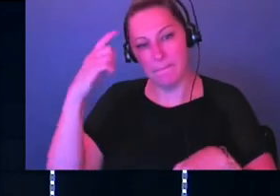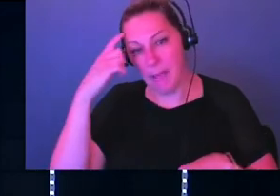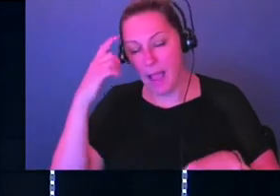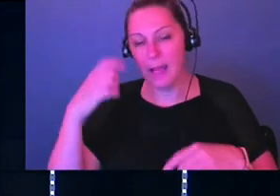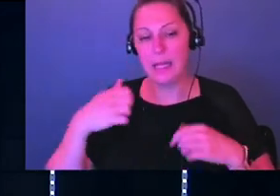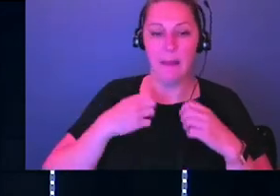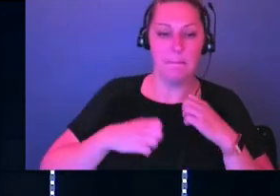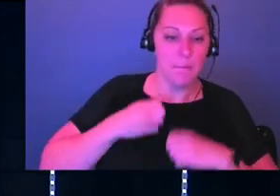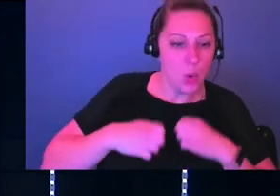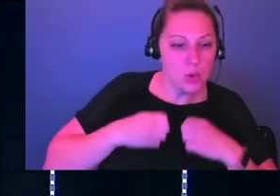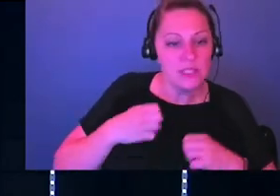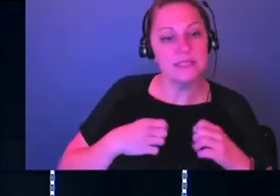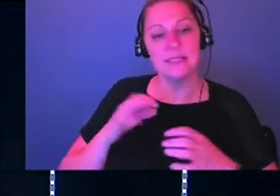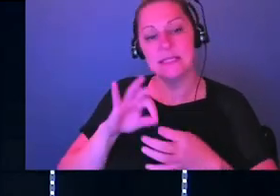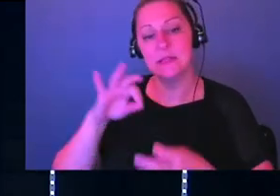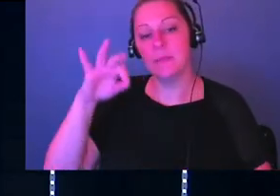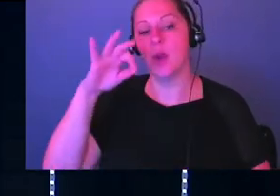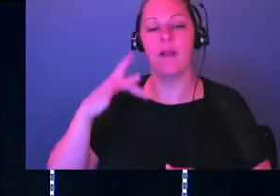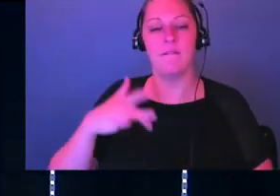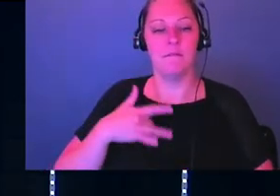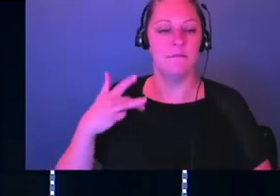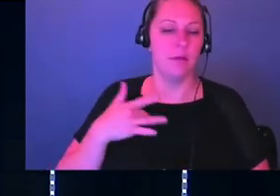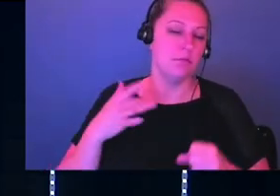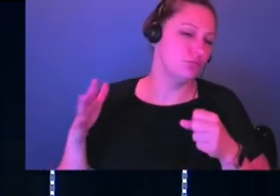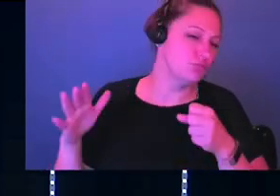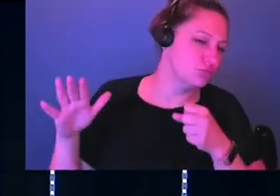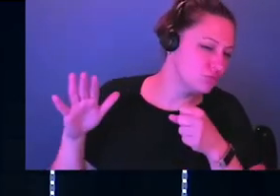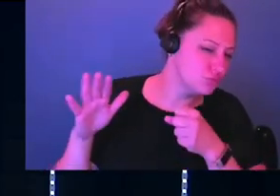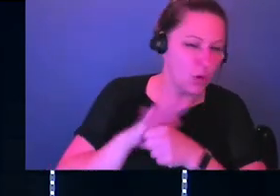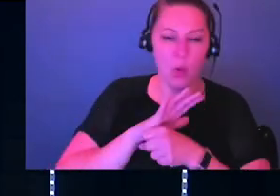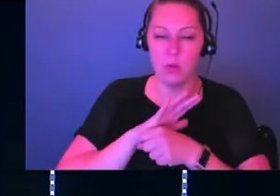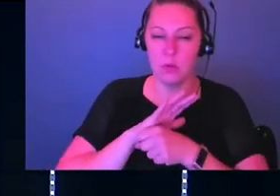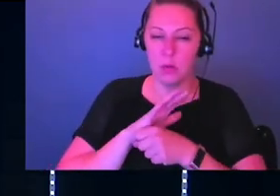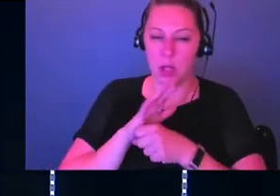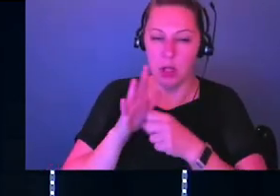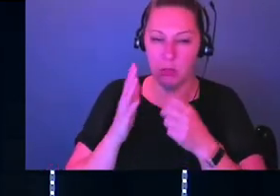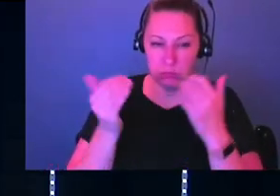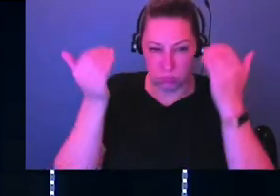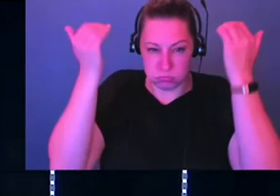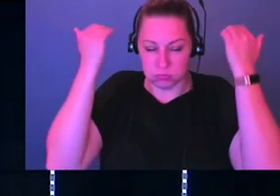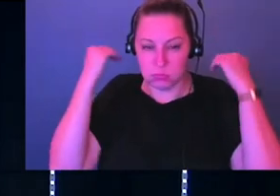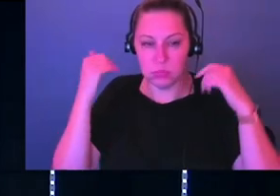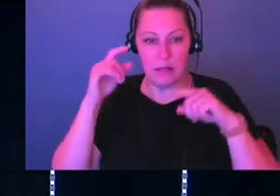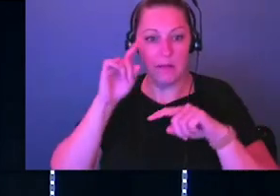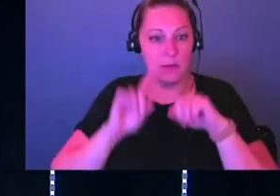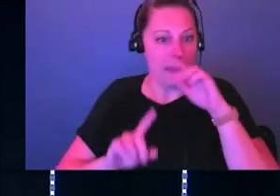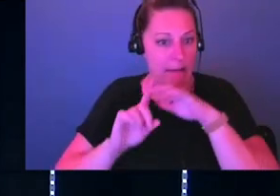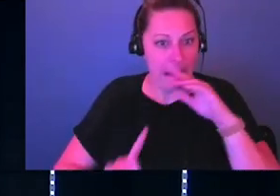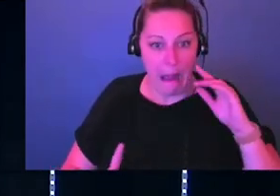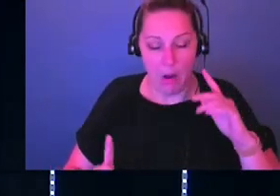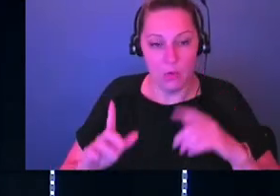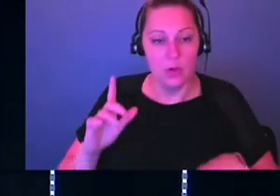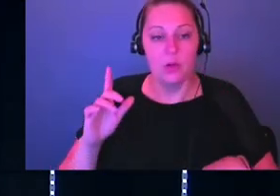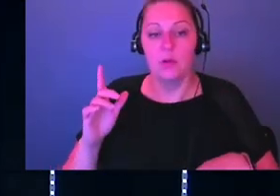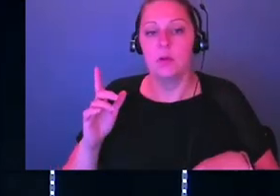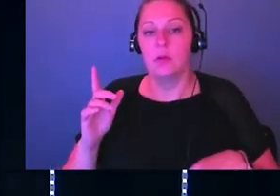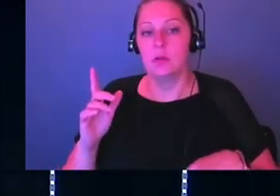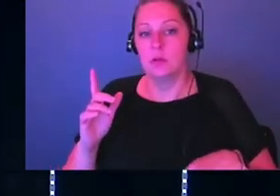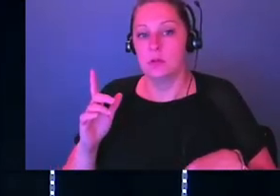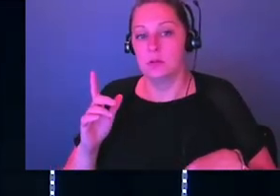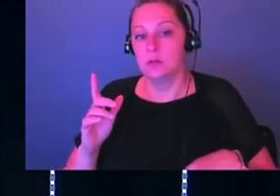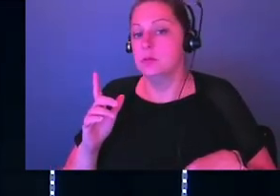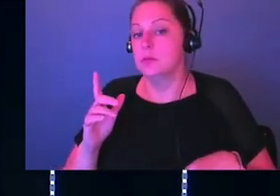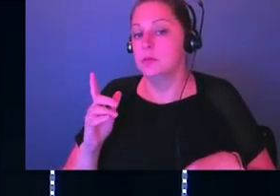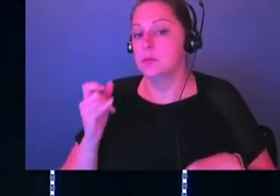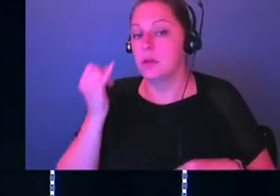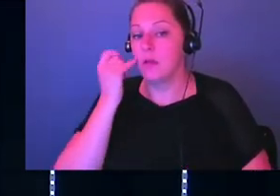and our spirit and all that. When we feel like we are totally surrounded, like there's no way out. And if we're being real, like literally, if